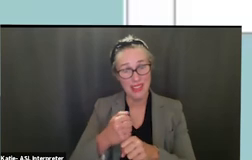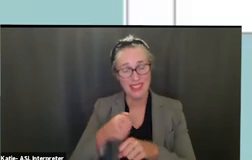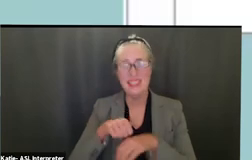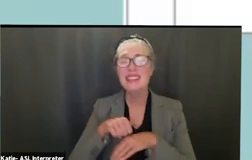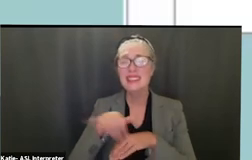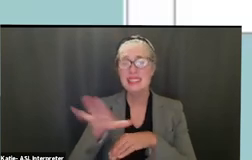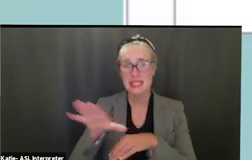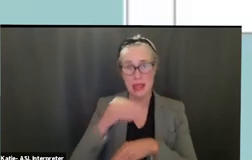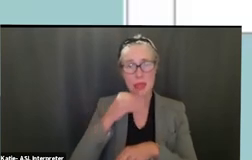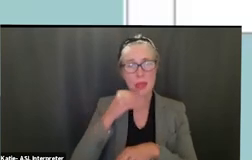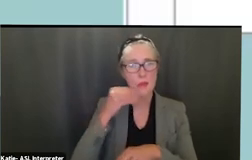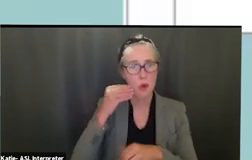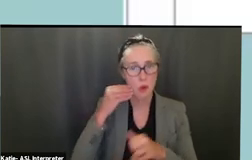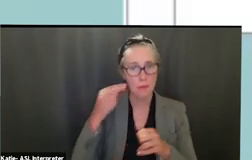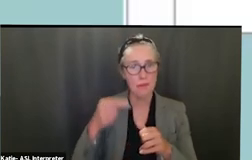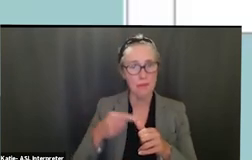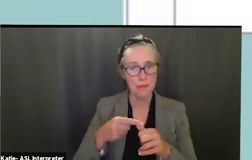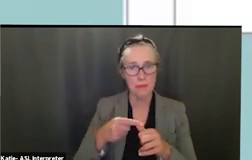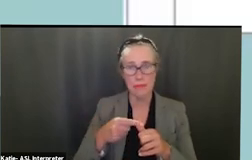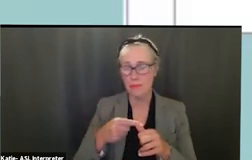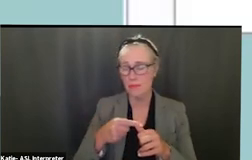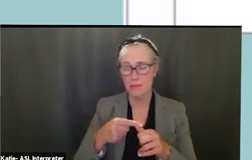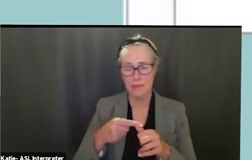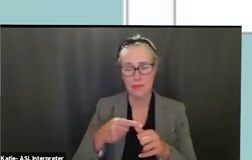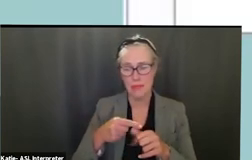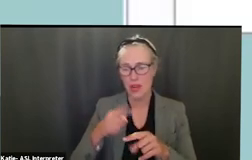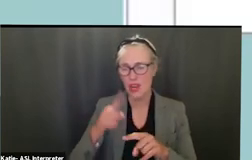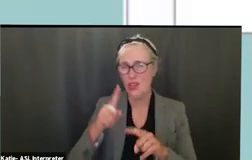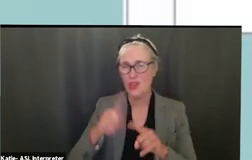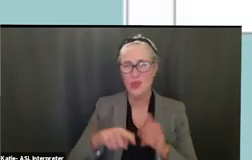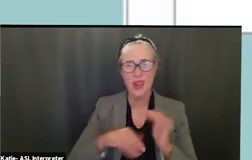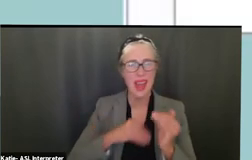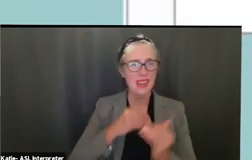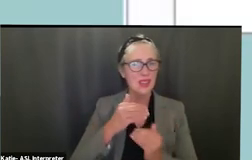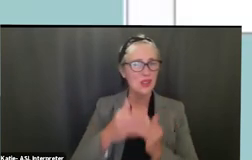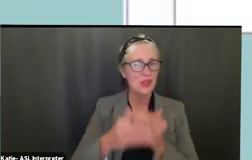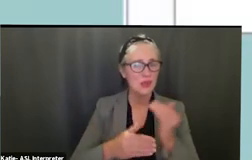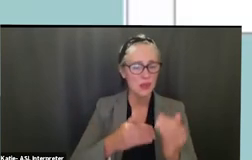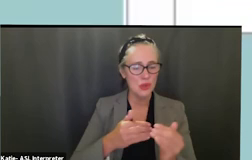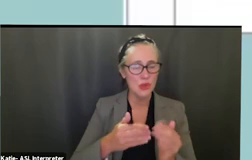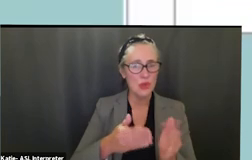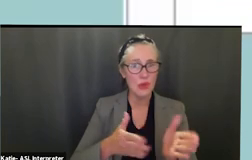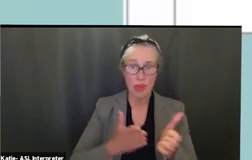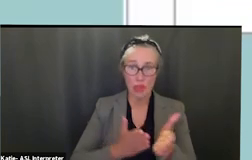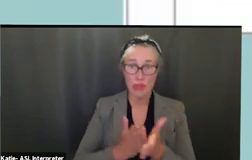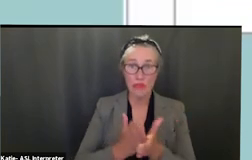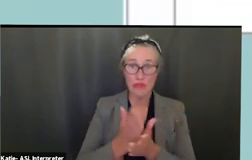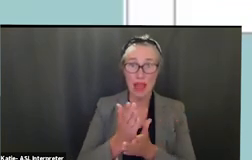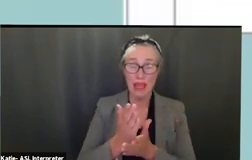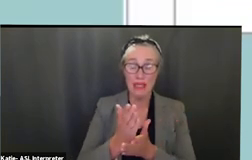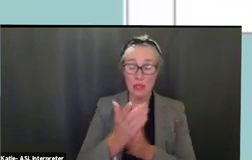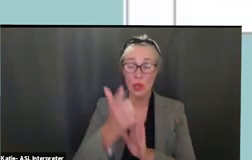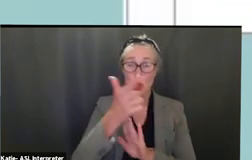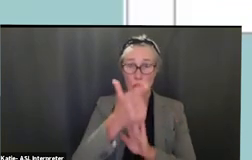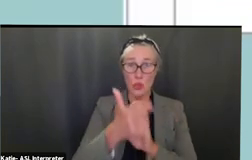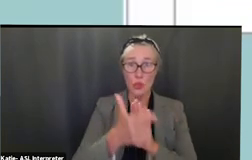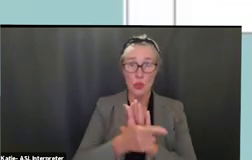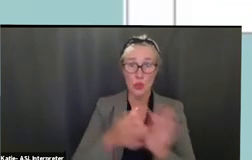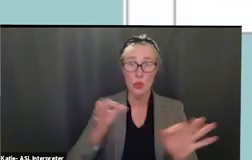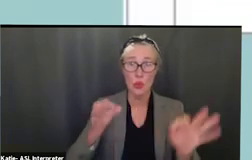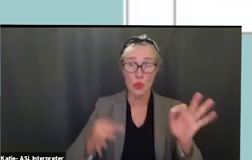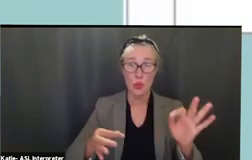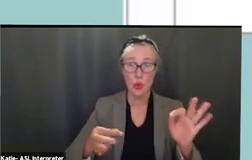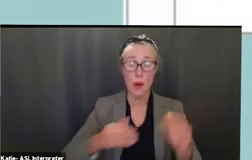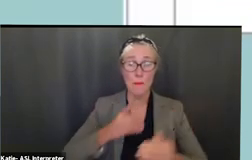you really can't conduct due process and all students have the right to due process that means to be heard and